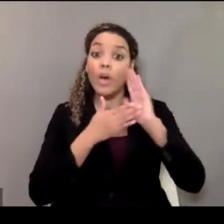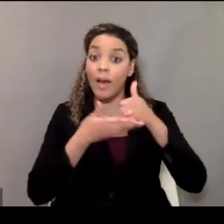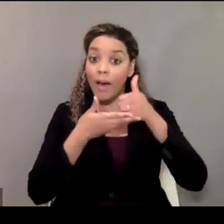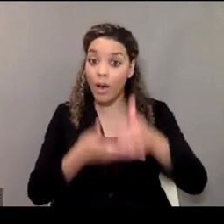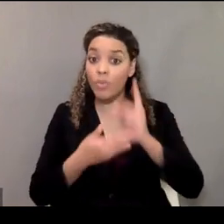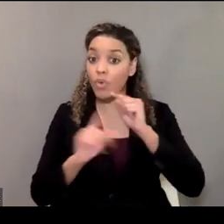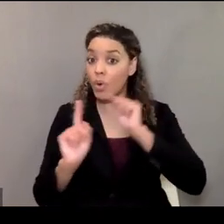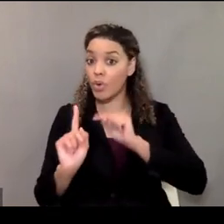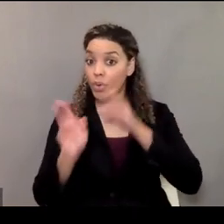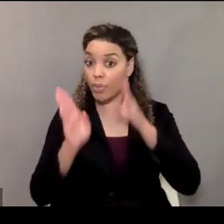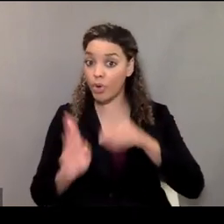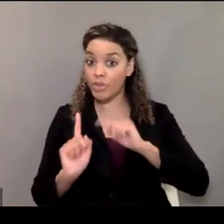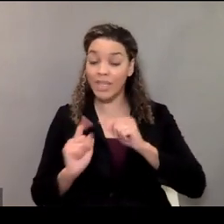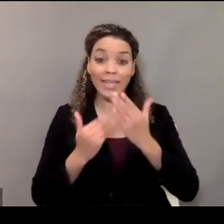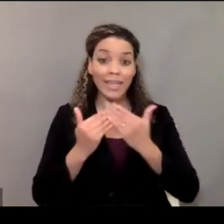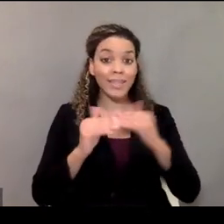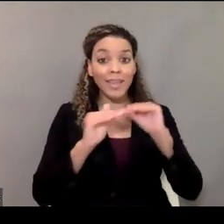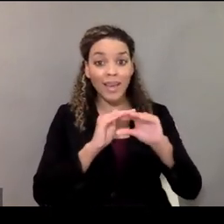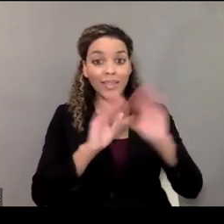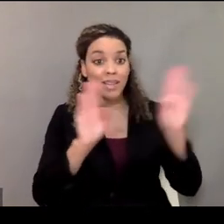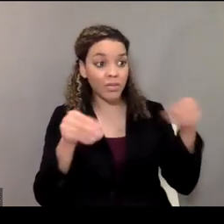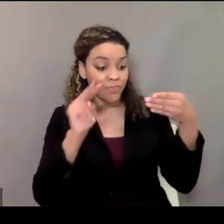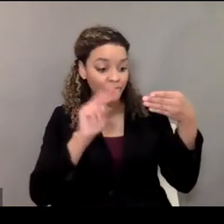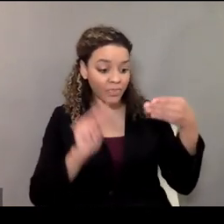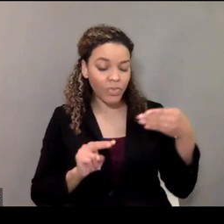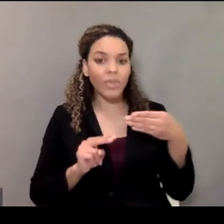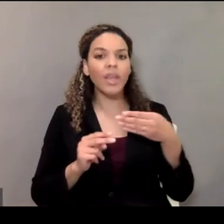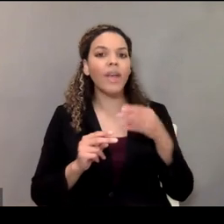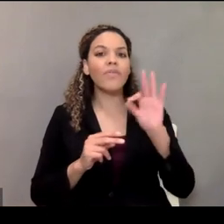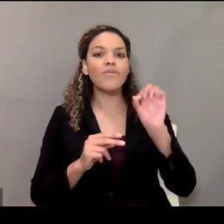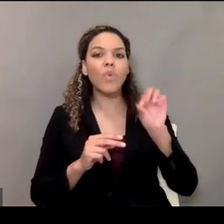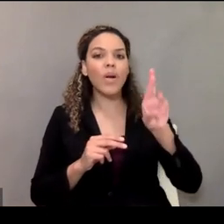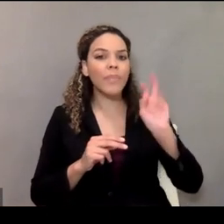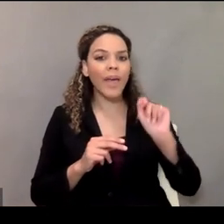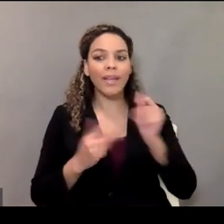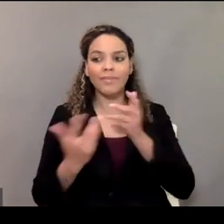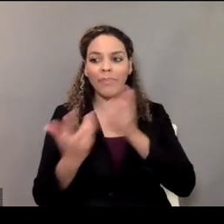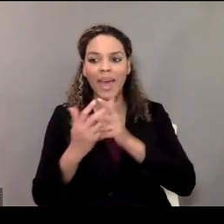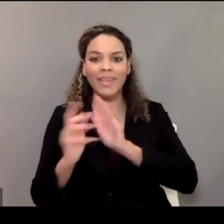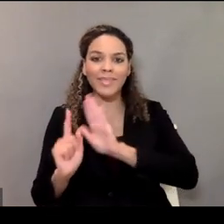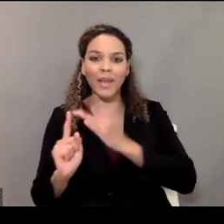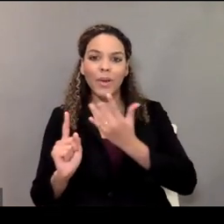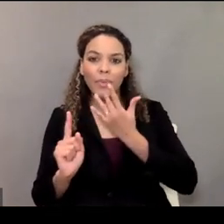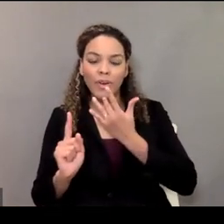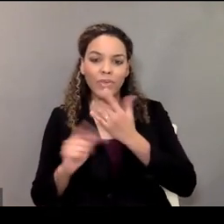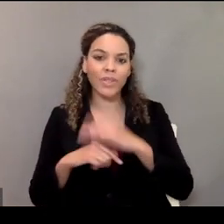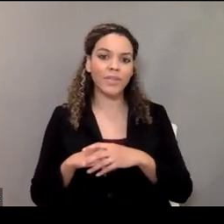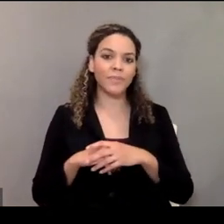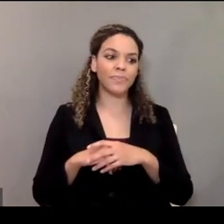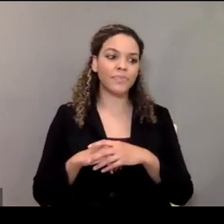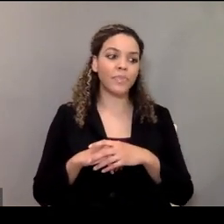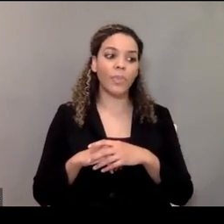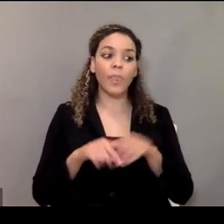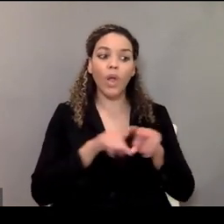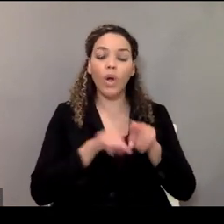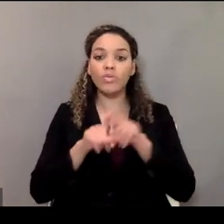person, accessible to the person, and in a format that works best for them. And to consider